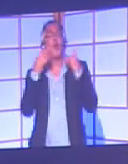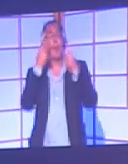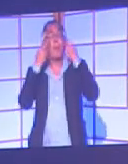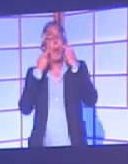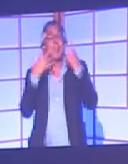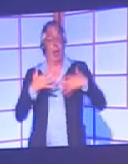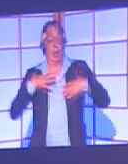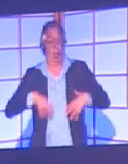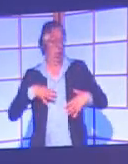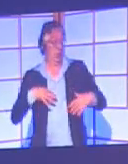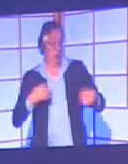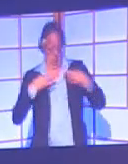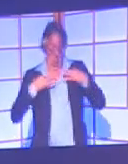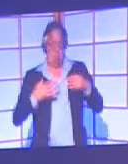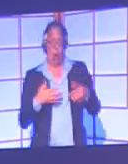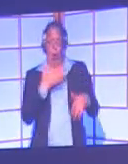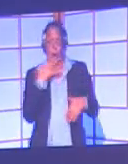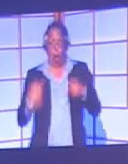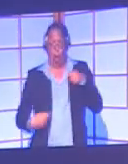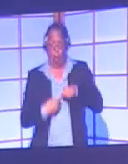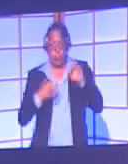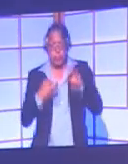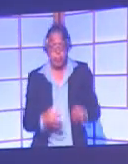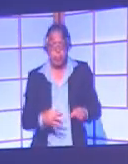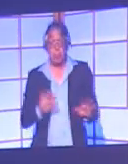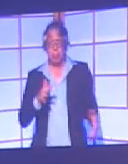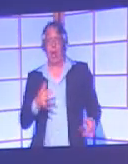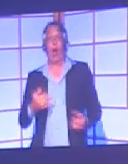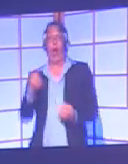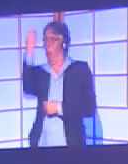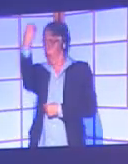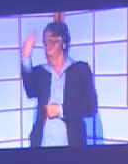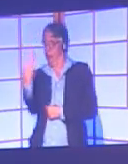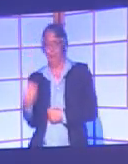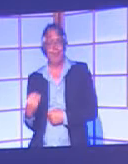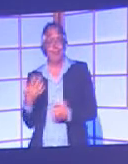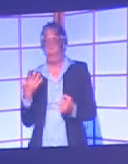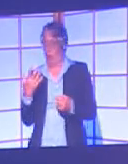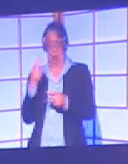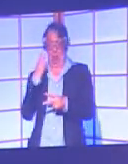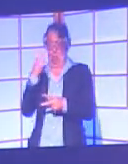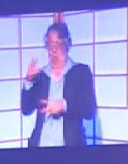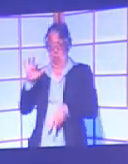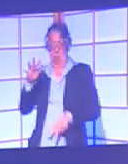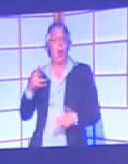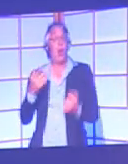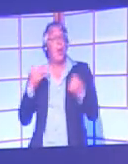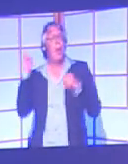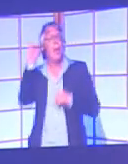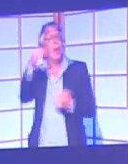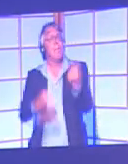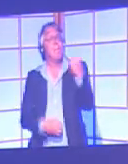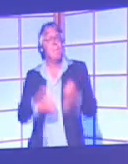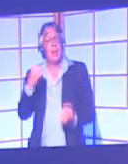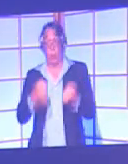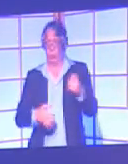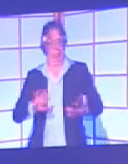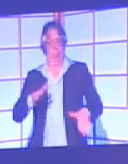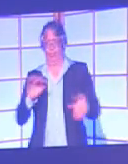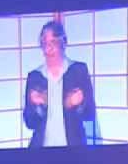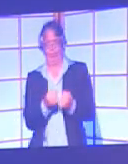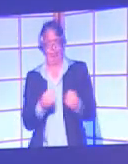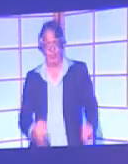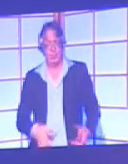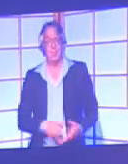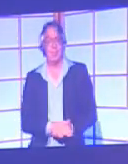picking fruit, dealing with traffic, or becoming a pirate. The risk of becoming colour blind varies by